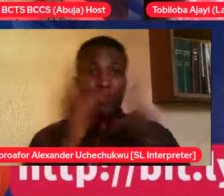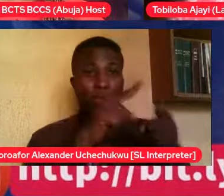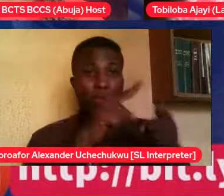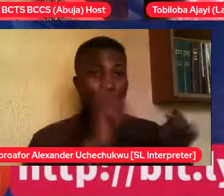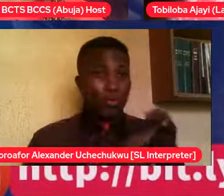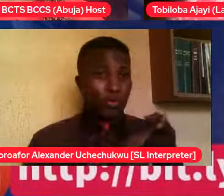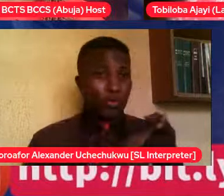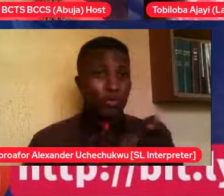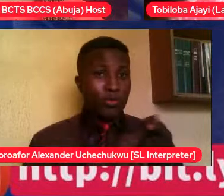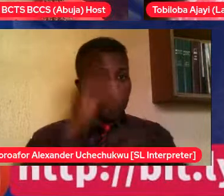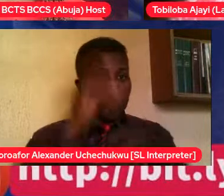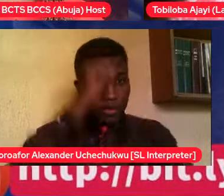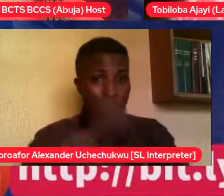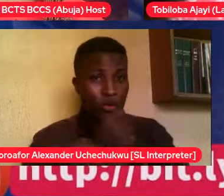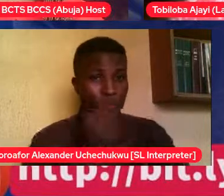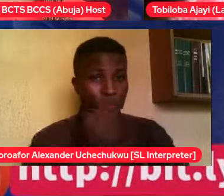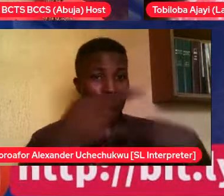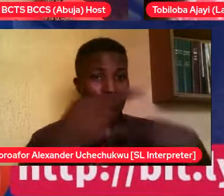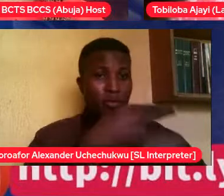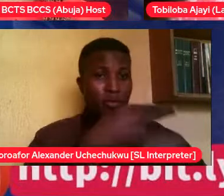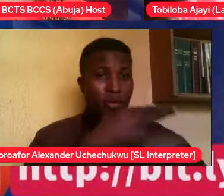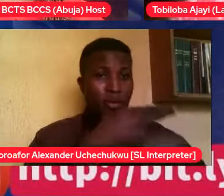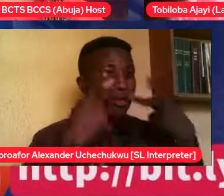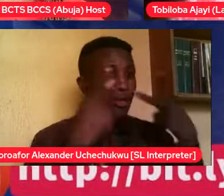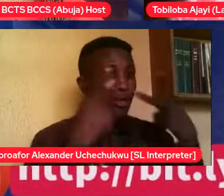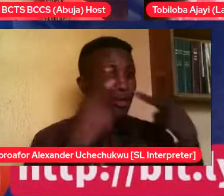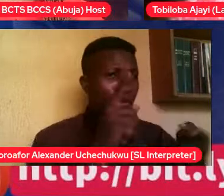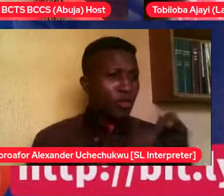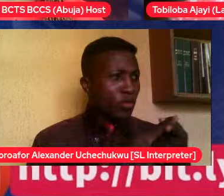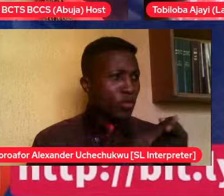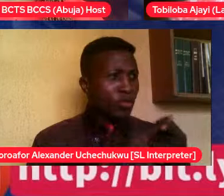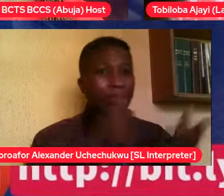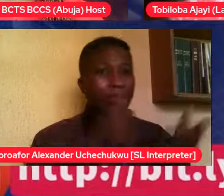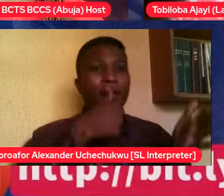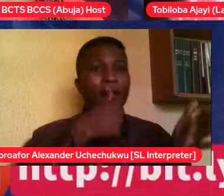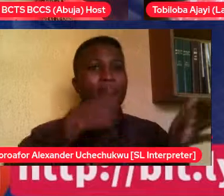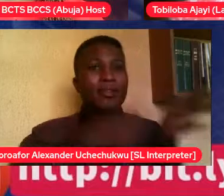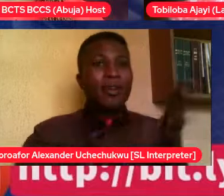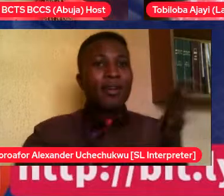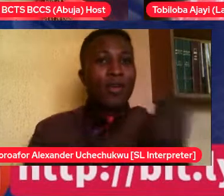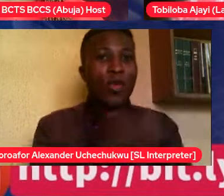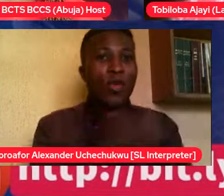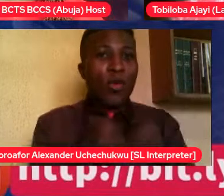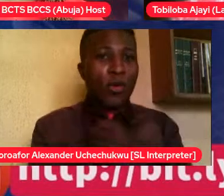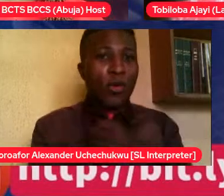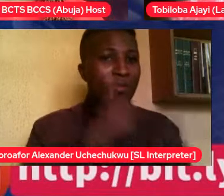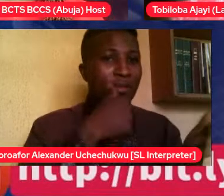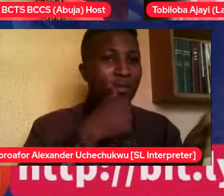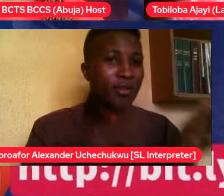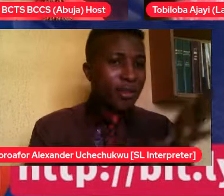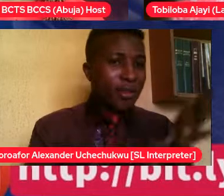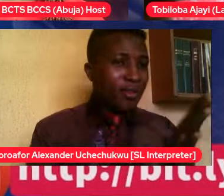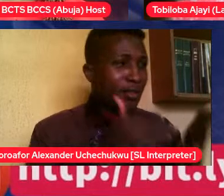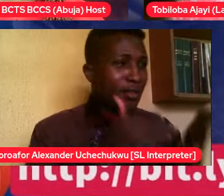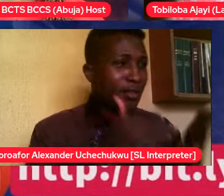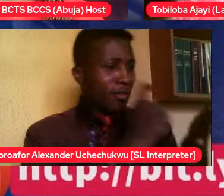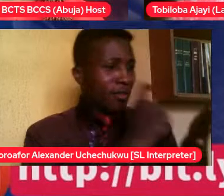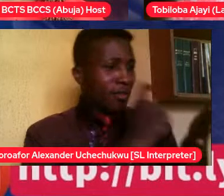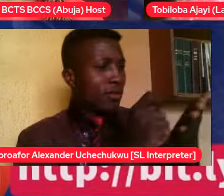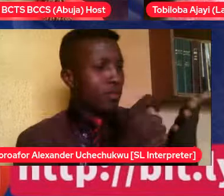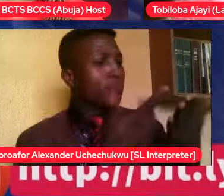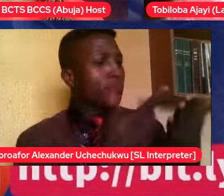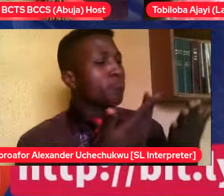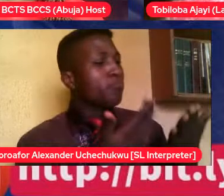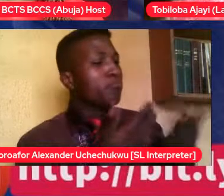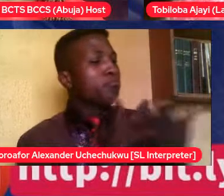his son to one Amina. His son wrote, Dear Amina, I really like you. For me to get to know you,